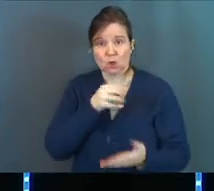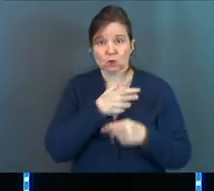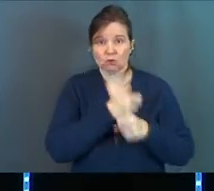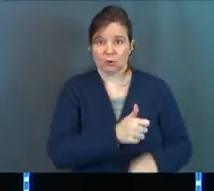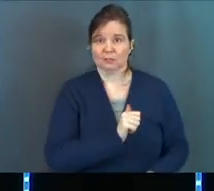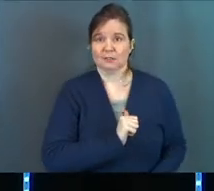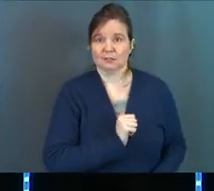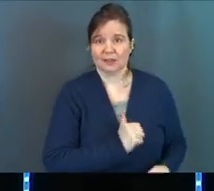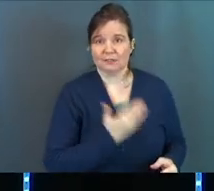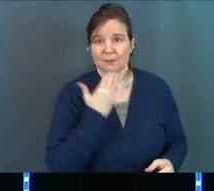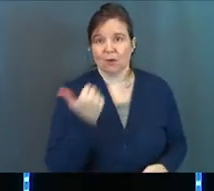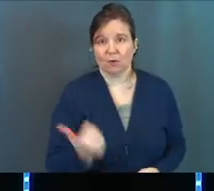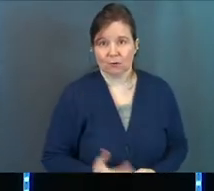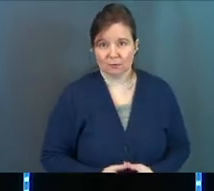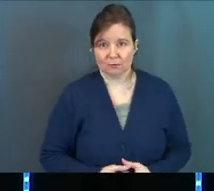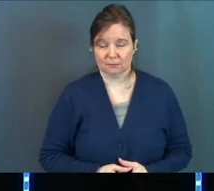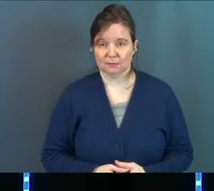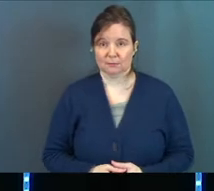to trust ourselves better.